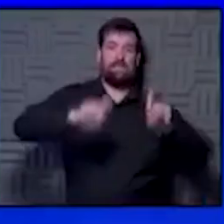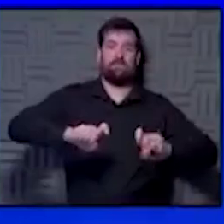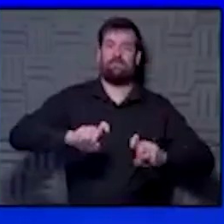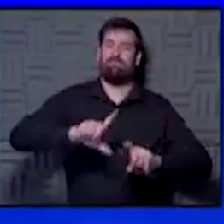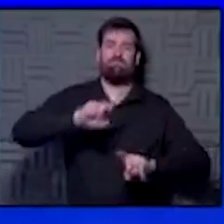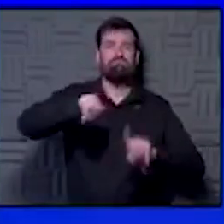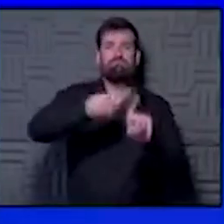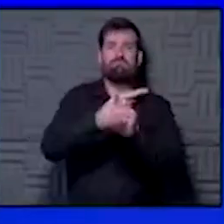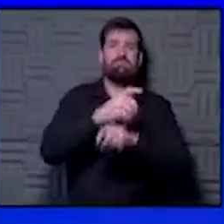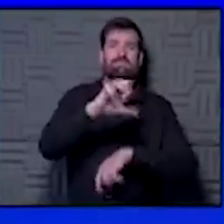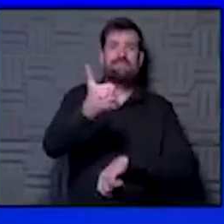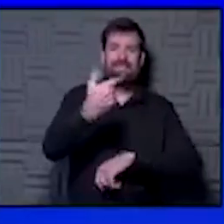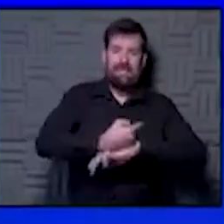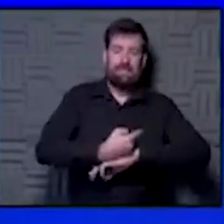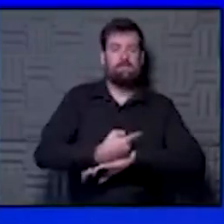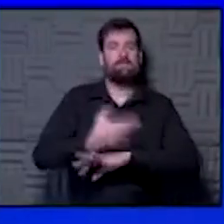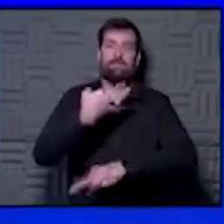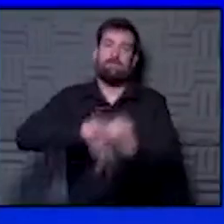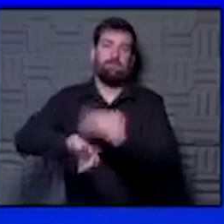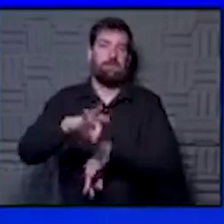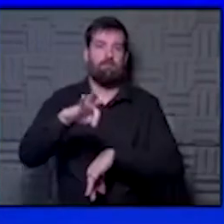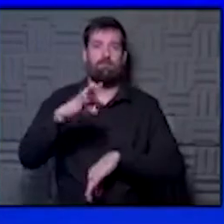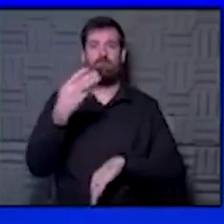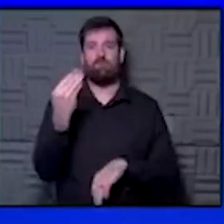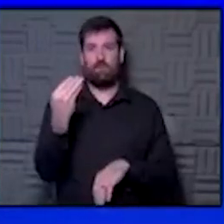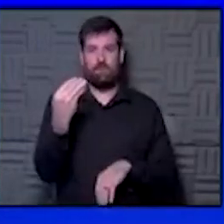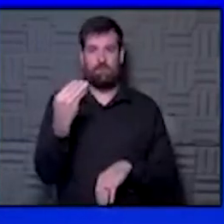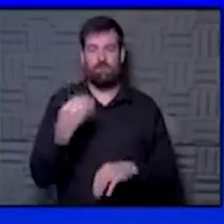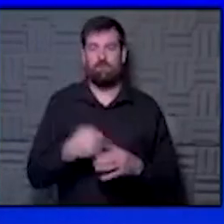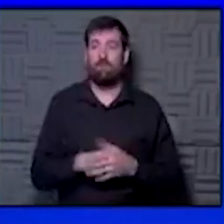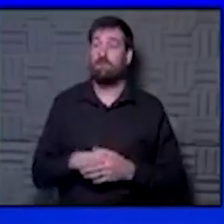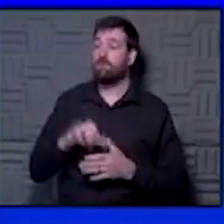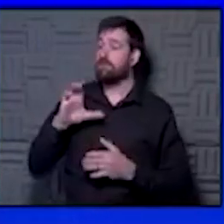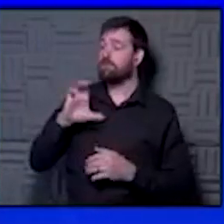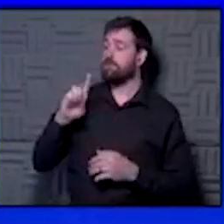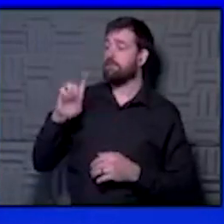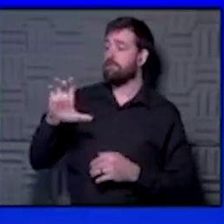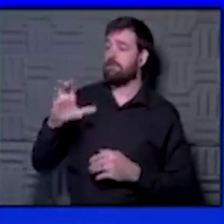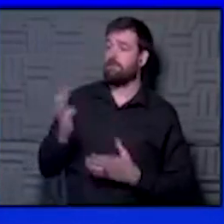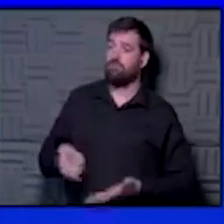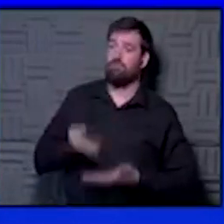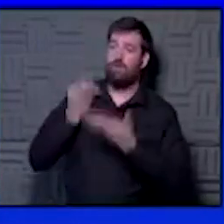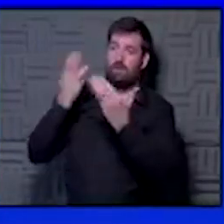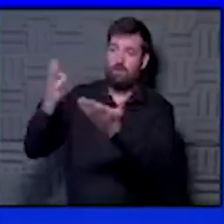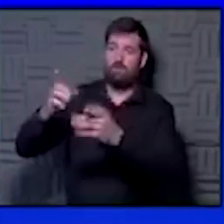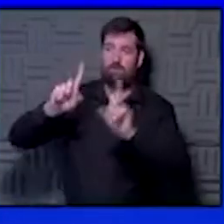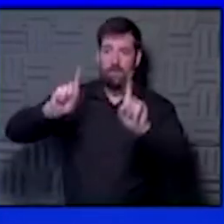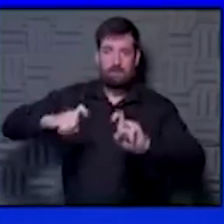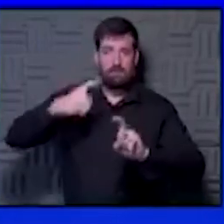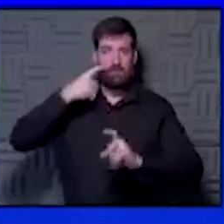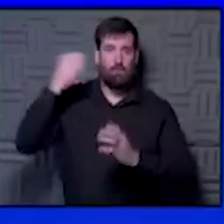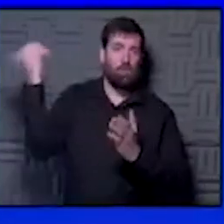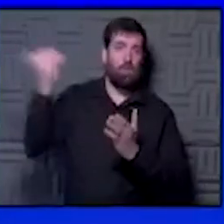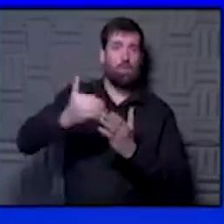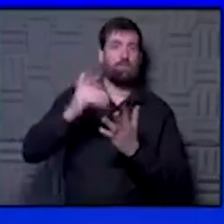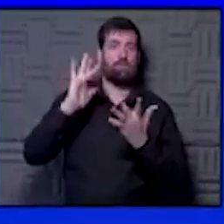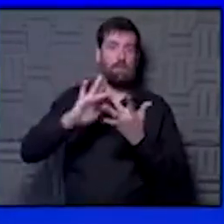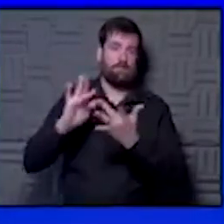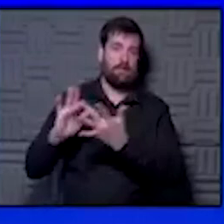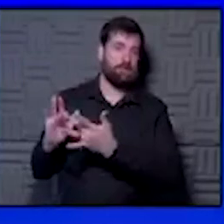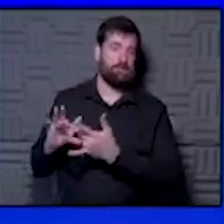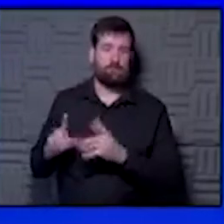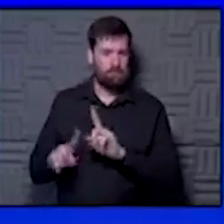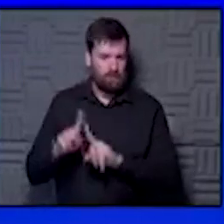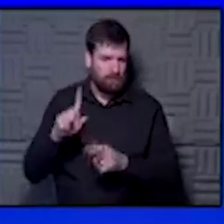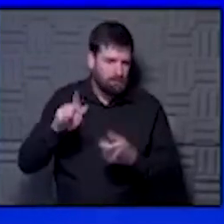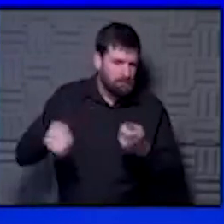only 10 days rather than a 14-day quarantine. So I think that's important. The CDC certainly has recommended testing for close contacts. We just haven't really